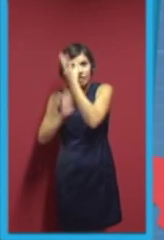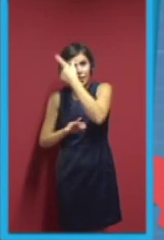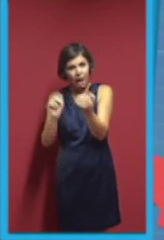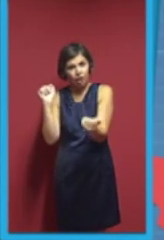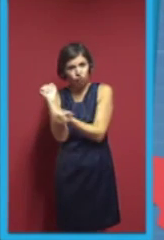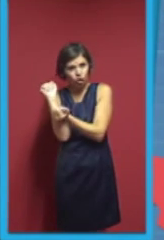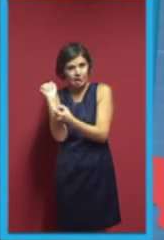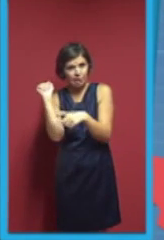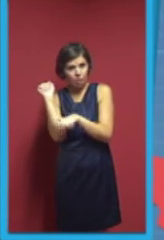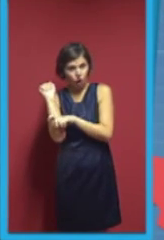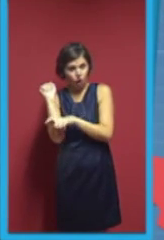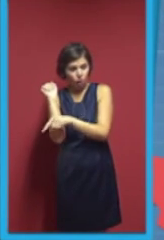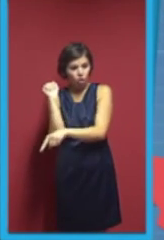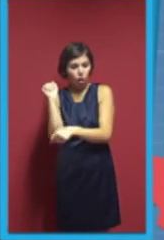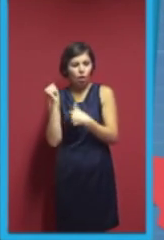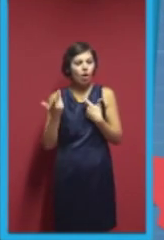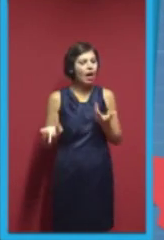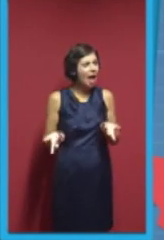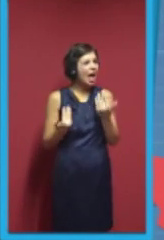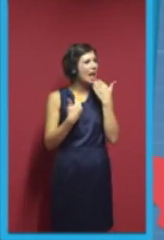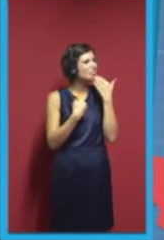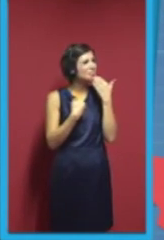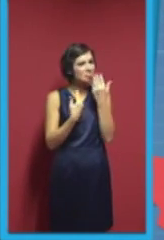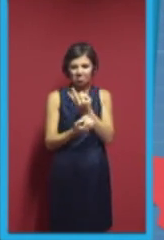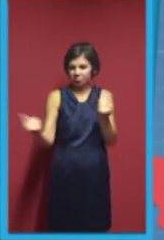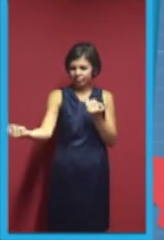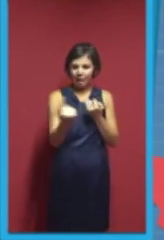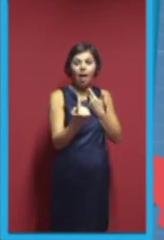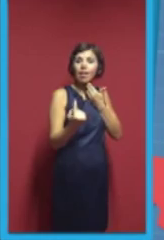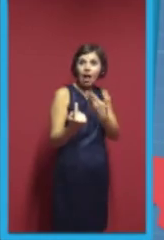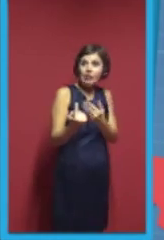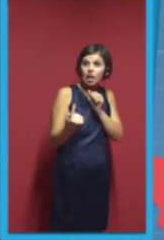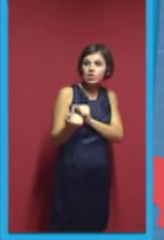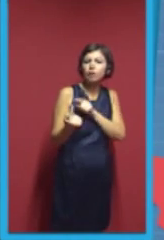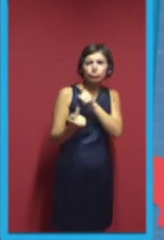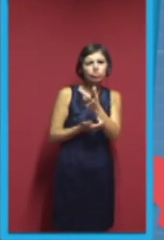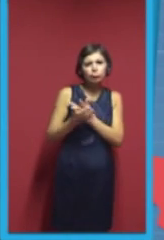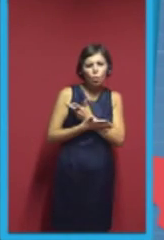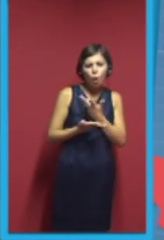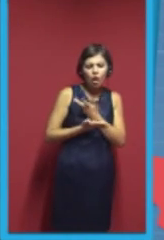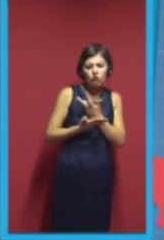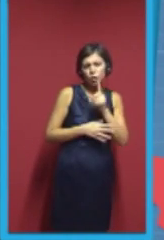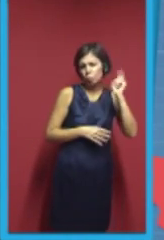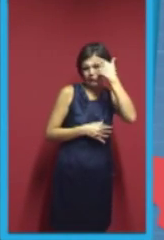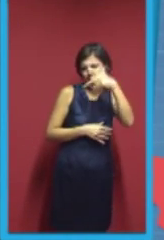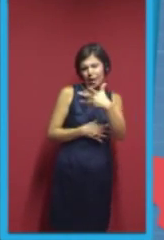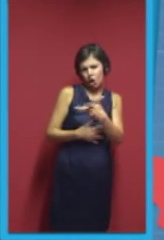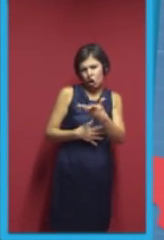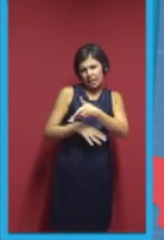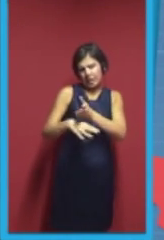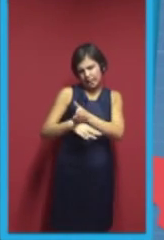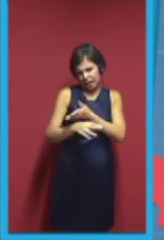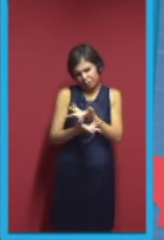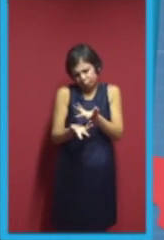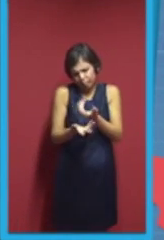So, tell us a few words about Slicer. I think almost everybody already knows Slicer. But, I mean, for the few that already don't know yet. Slicer